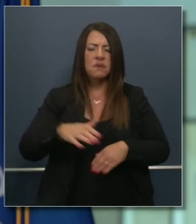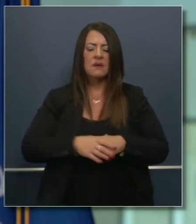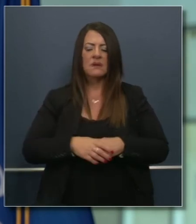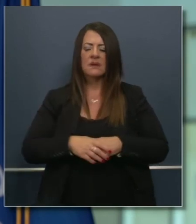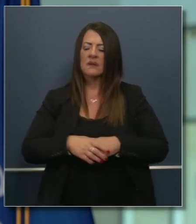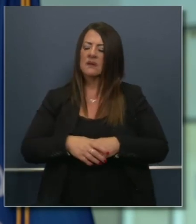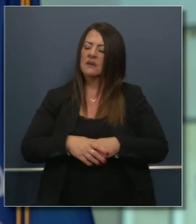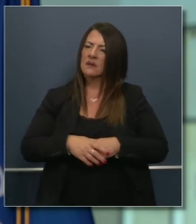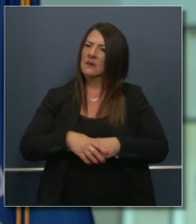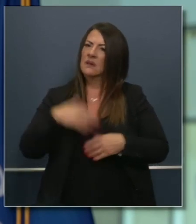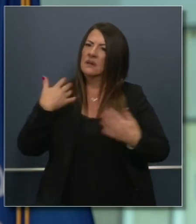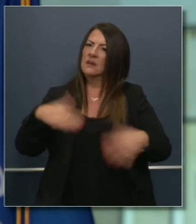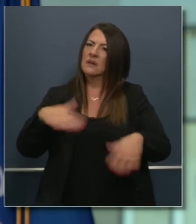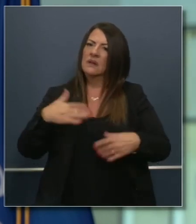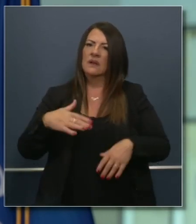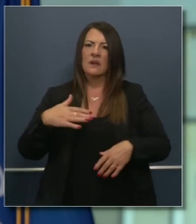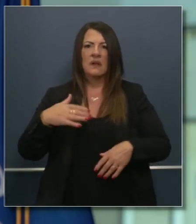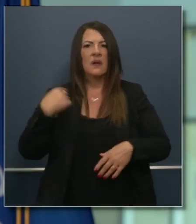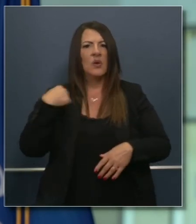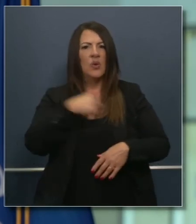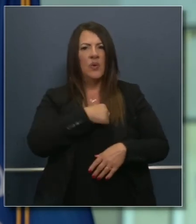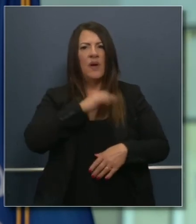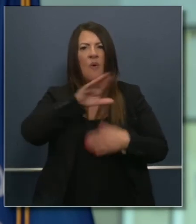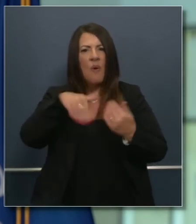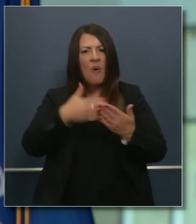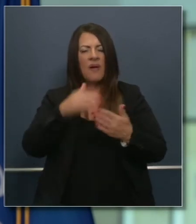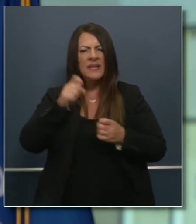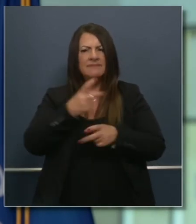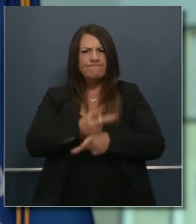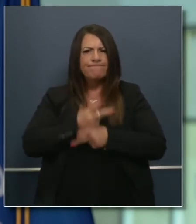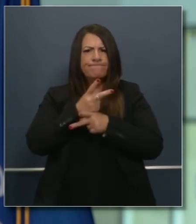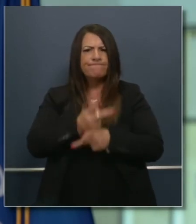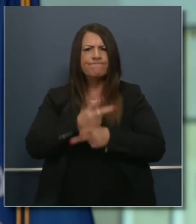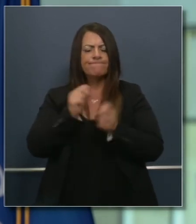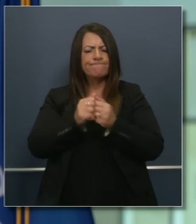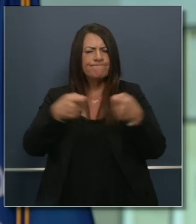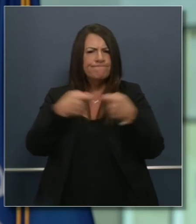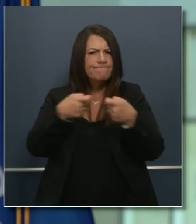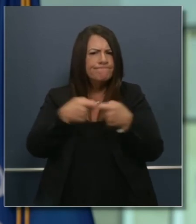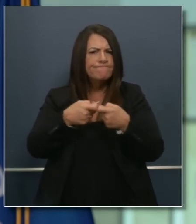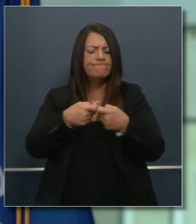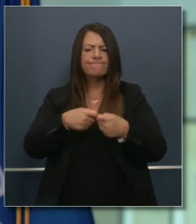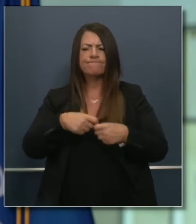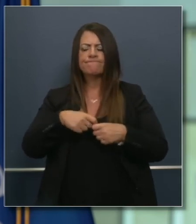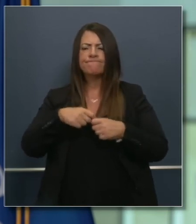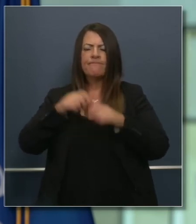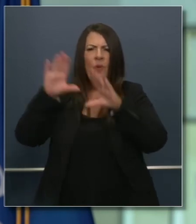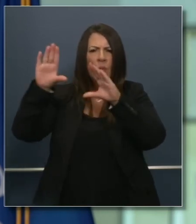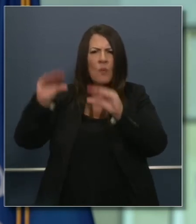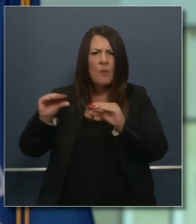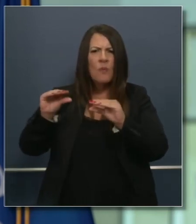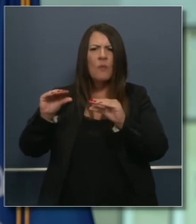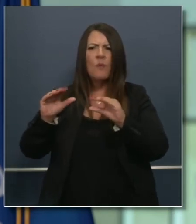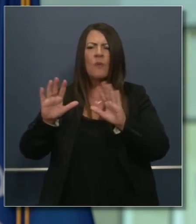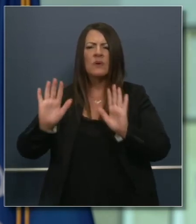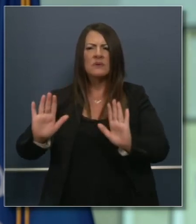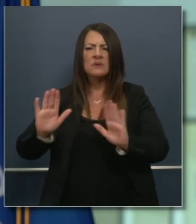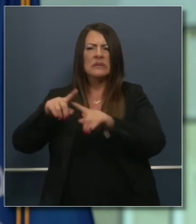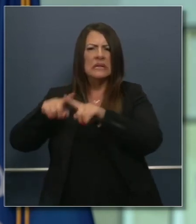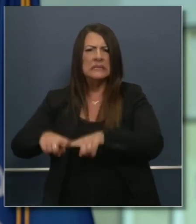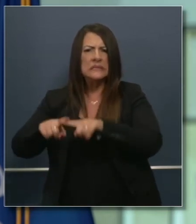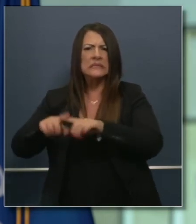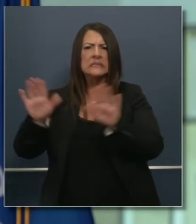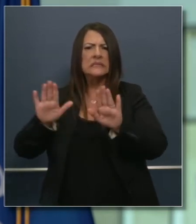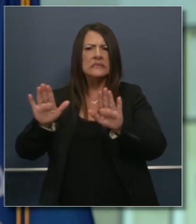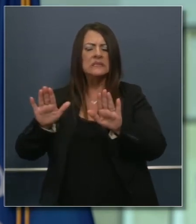That means we can all do well just to be thoughtful about our electricity and energy consumption. So if you wanted to